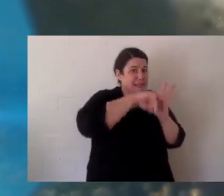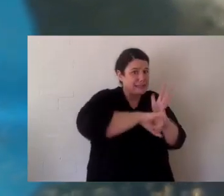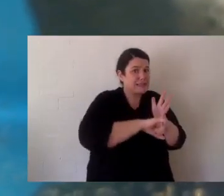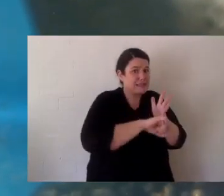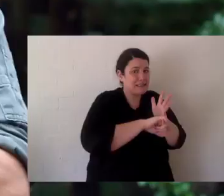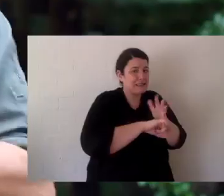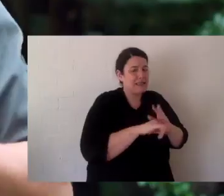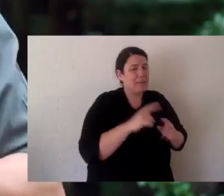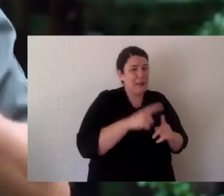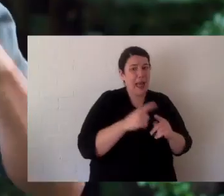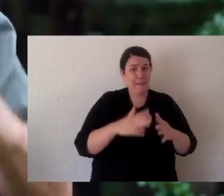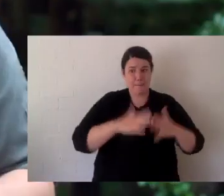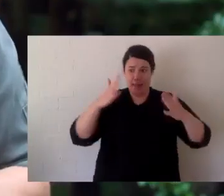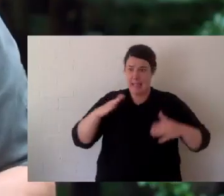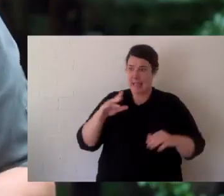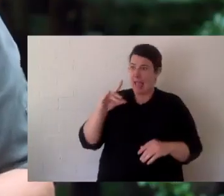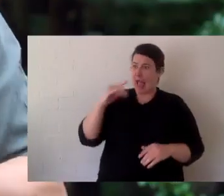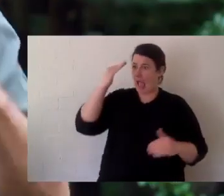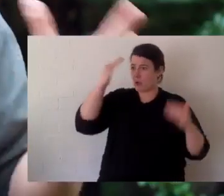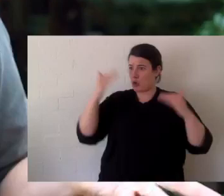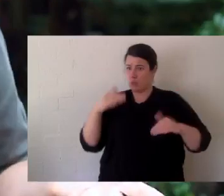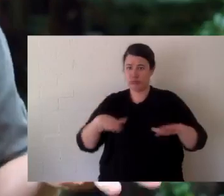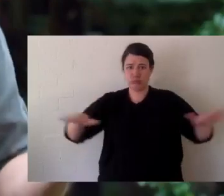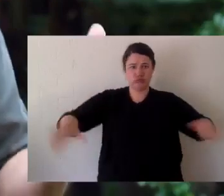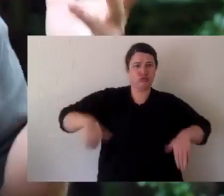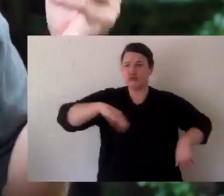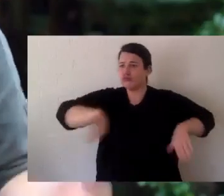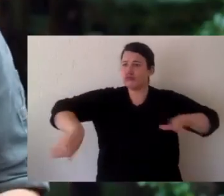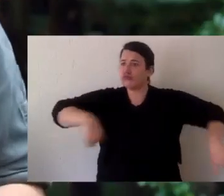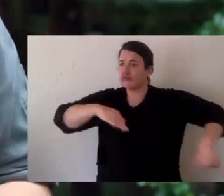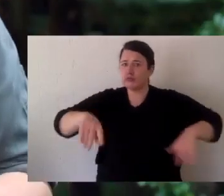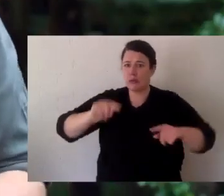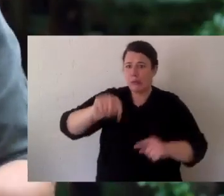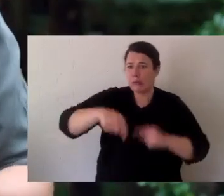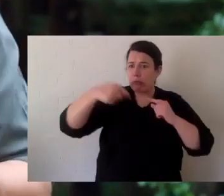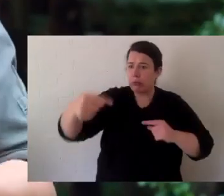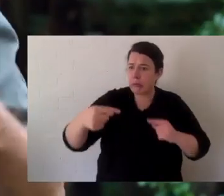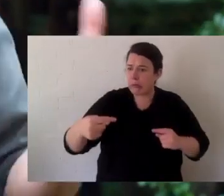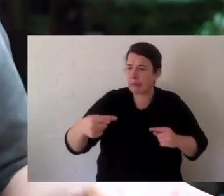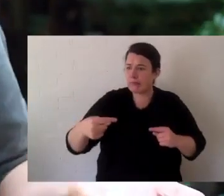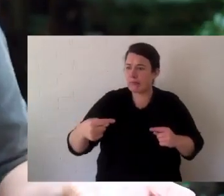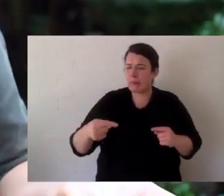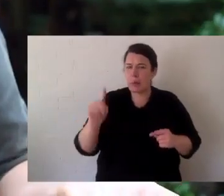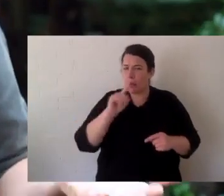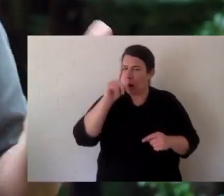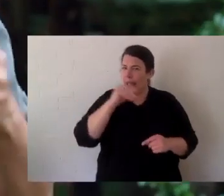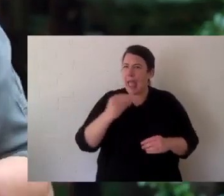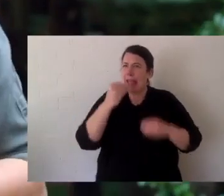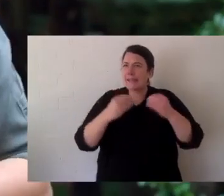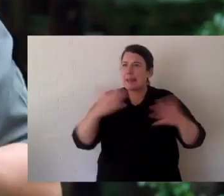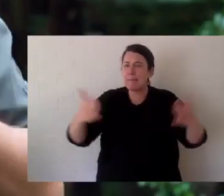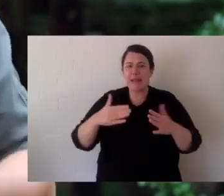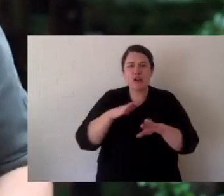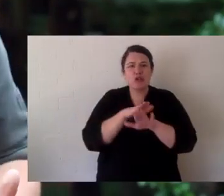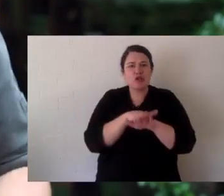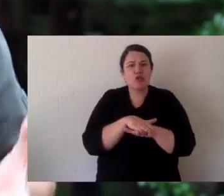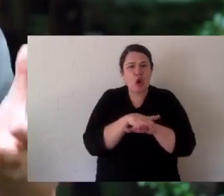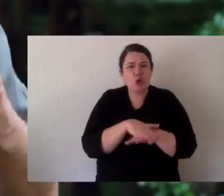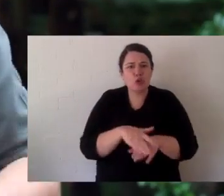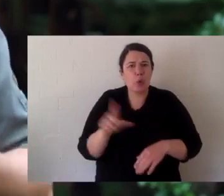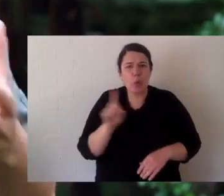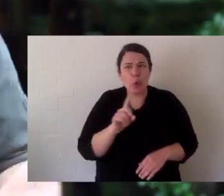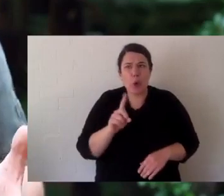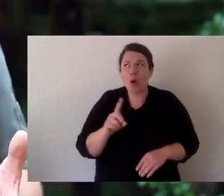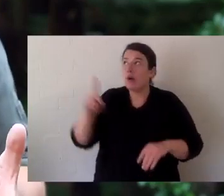hide in the reeds. Once you're a big adult turtle and you're underwater, you really don't have many predators. Let's think about it. What